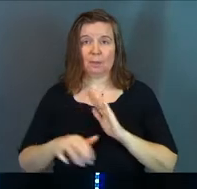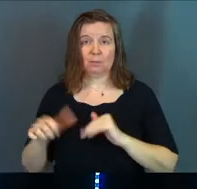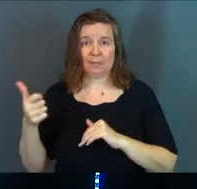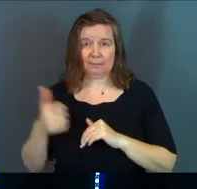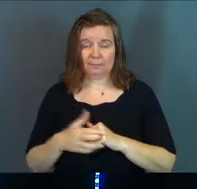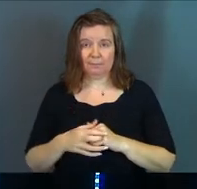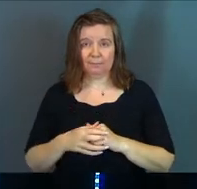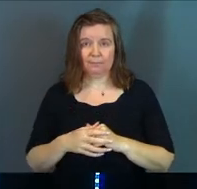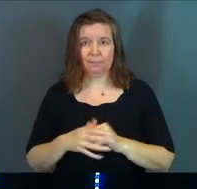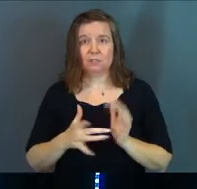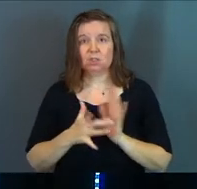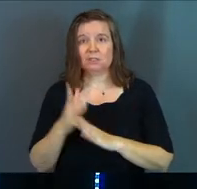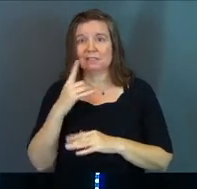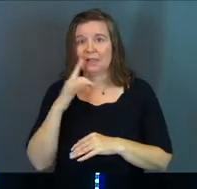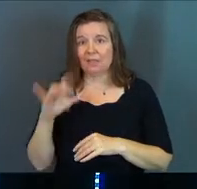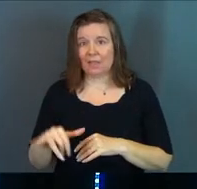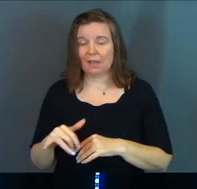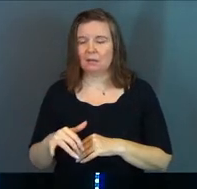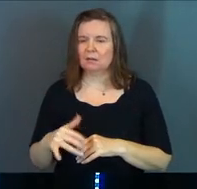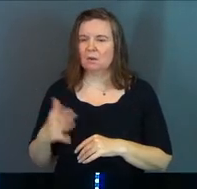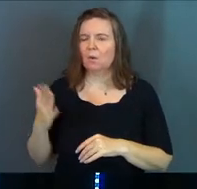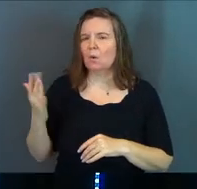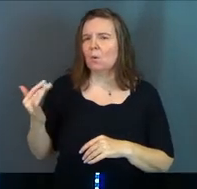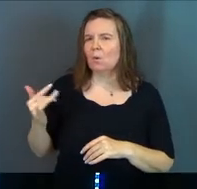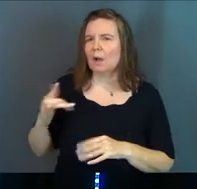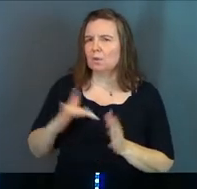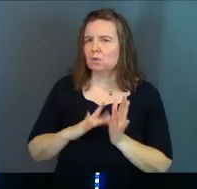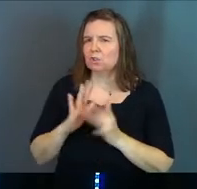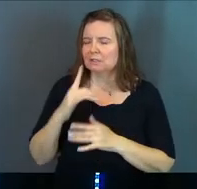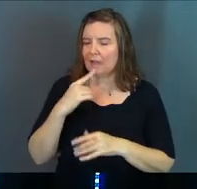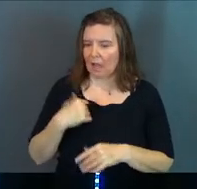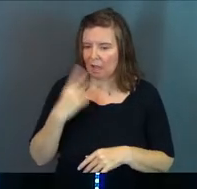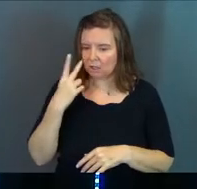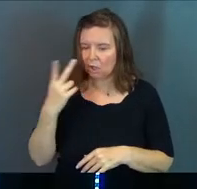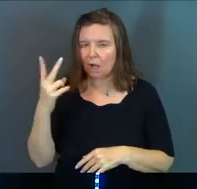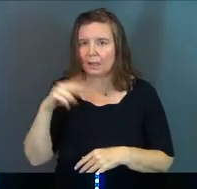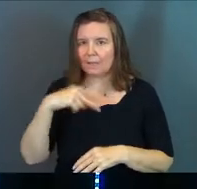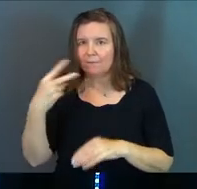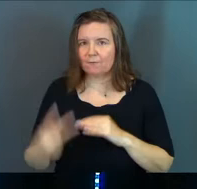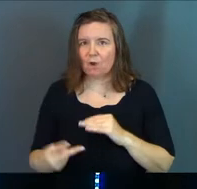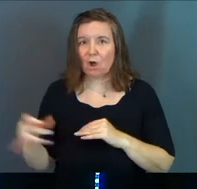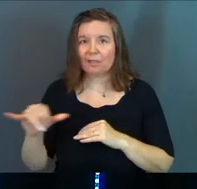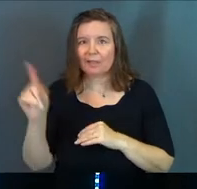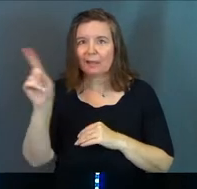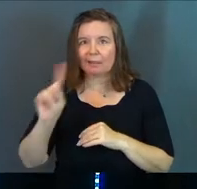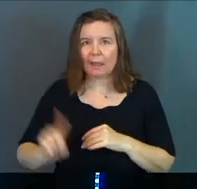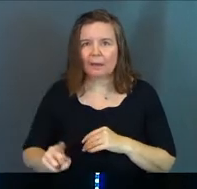10. Jesus said that. Why? Why would Jesus say I saw him fall like lightning?